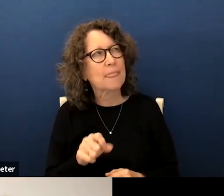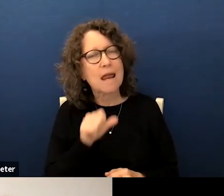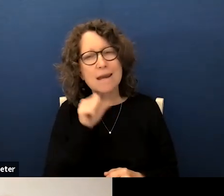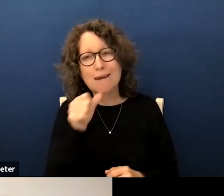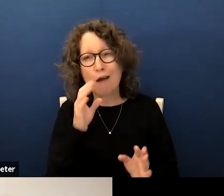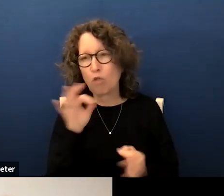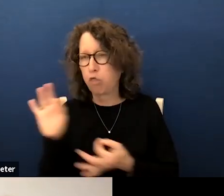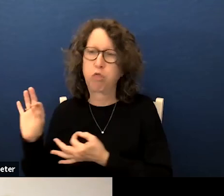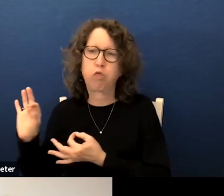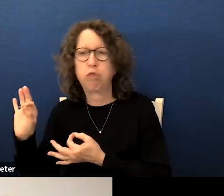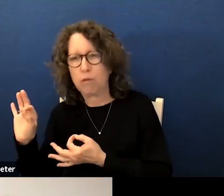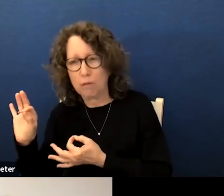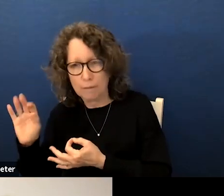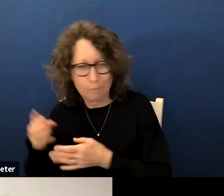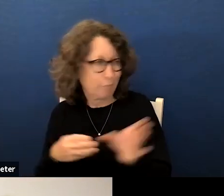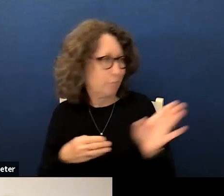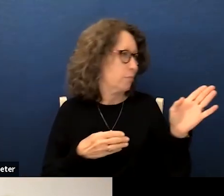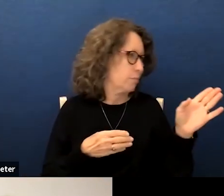distracted